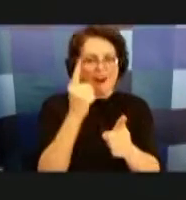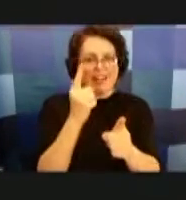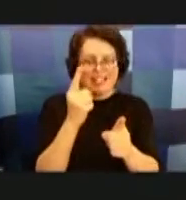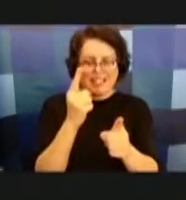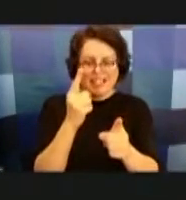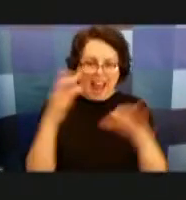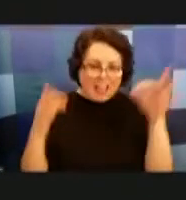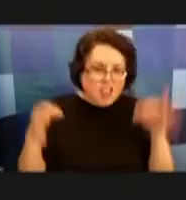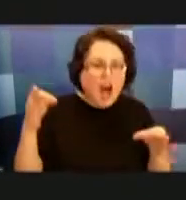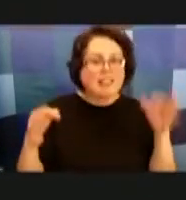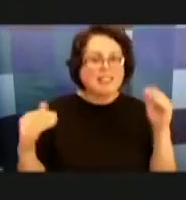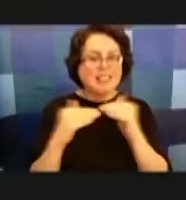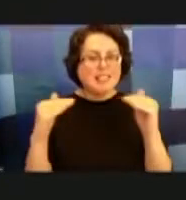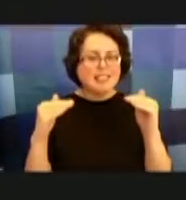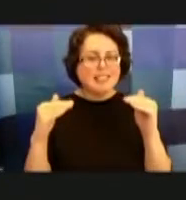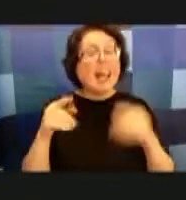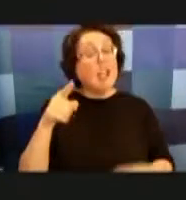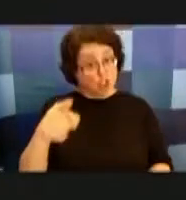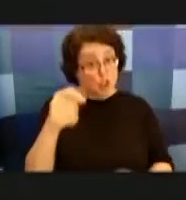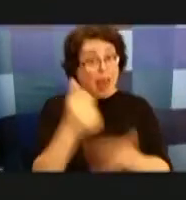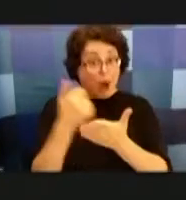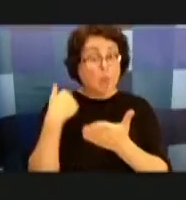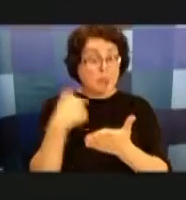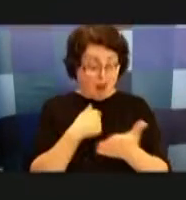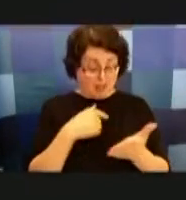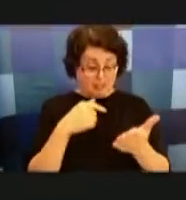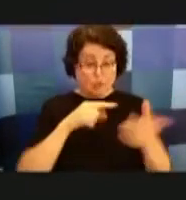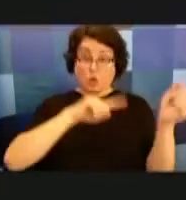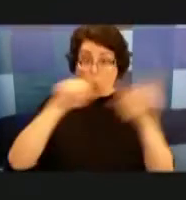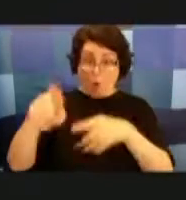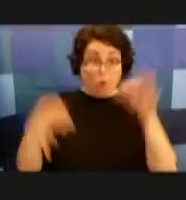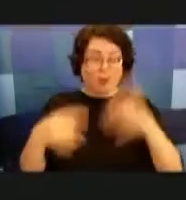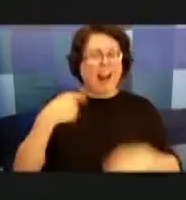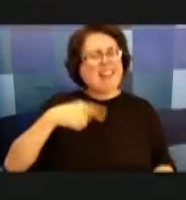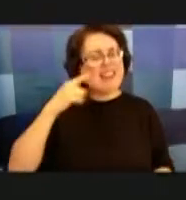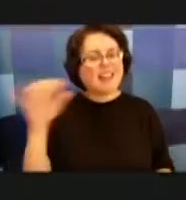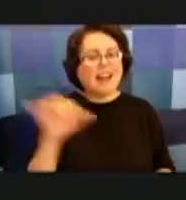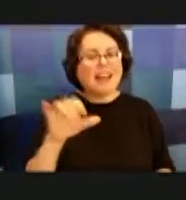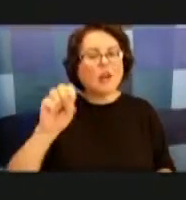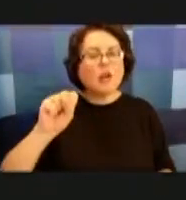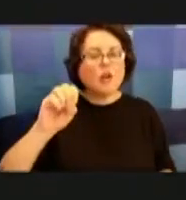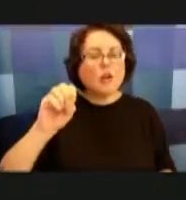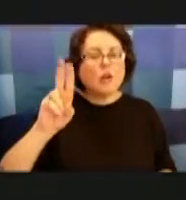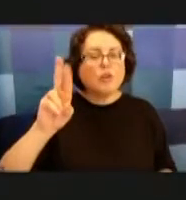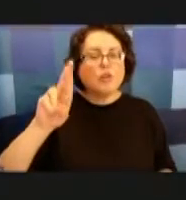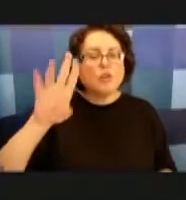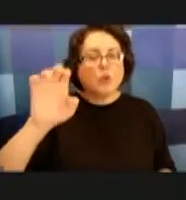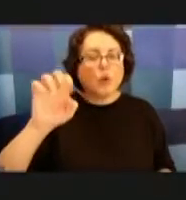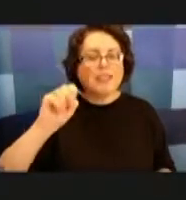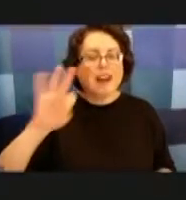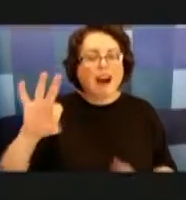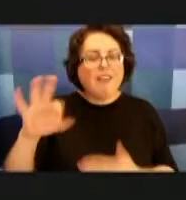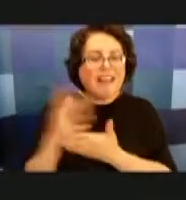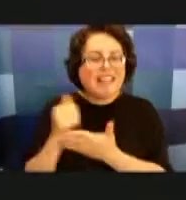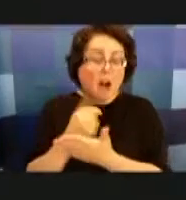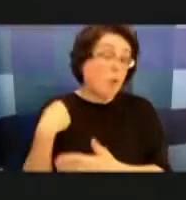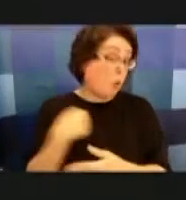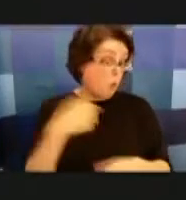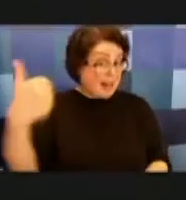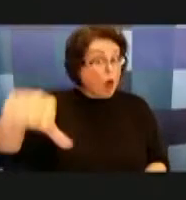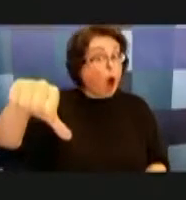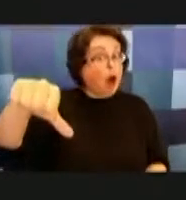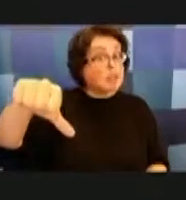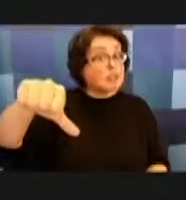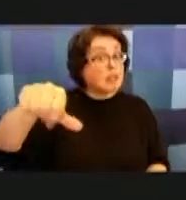and then you've helped us go to court i even think of a bill such as source of income which we ultimately lost but that you went time and time